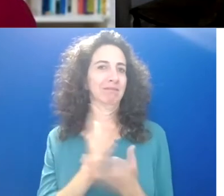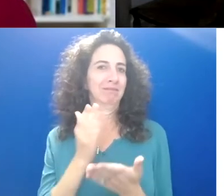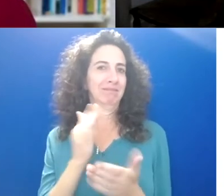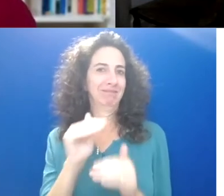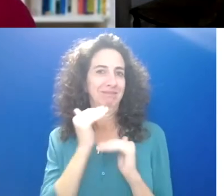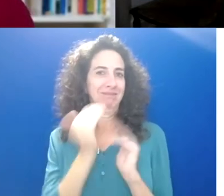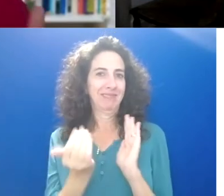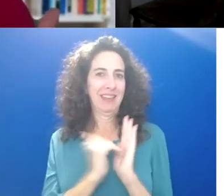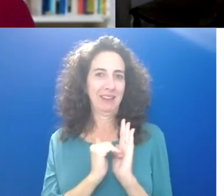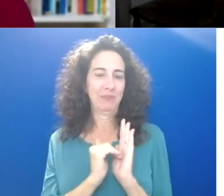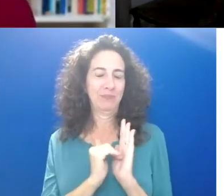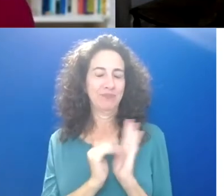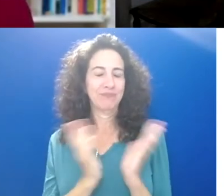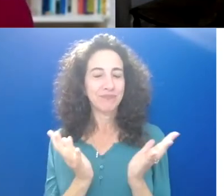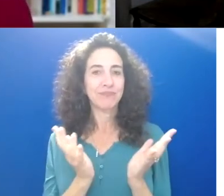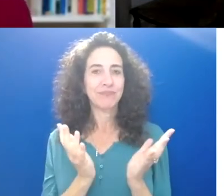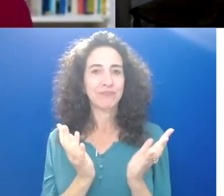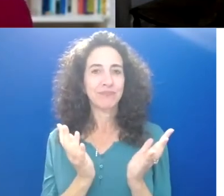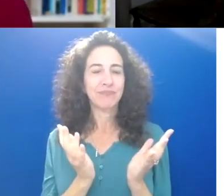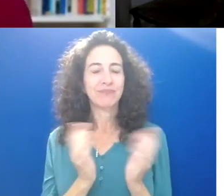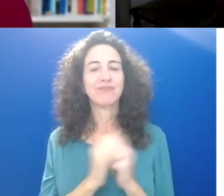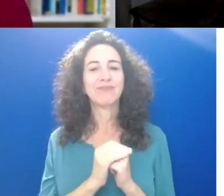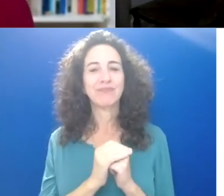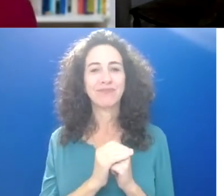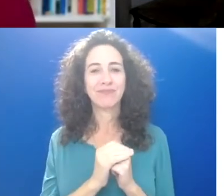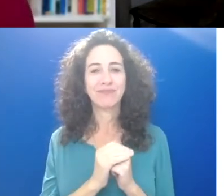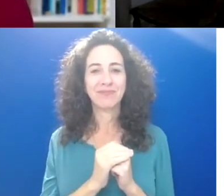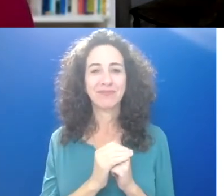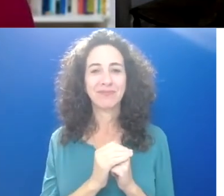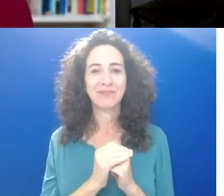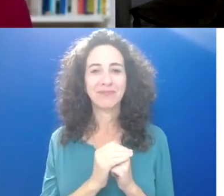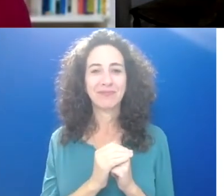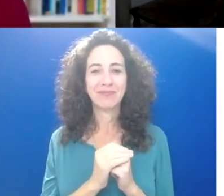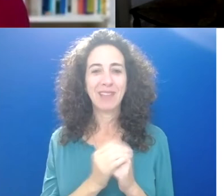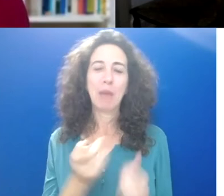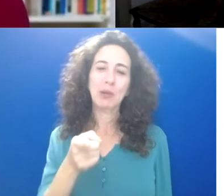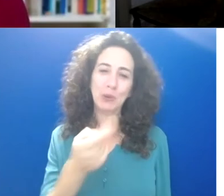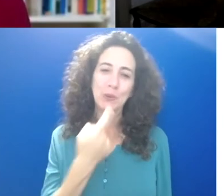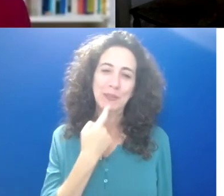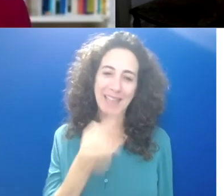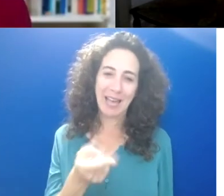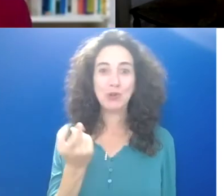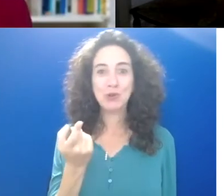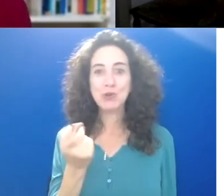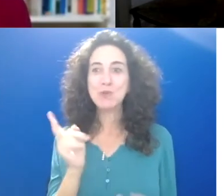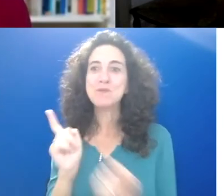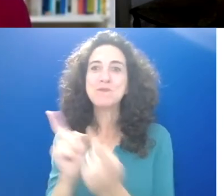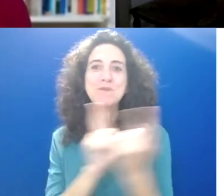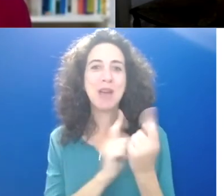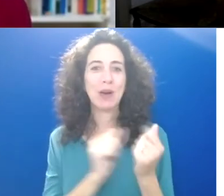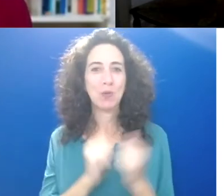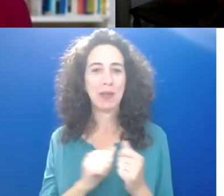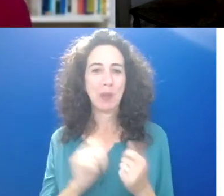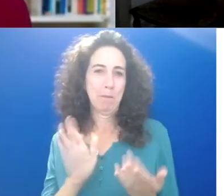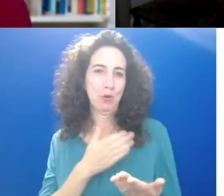I, you know, besides your, um, your, your cold musicians, um, which feels like a particularly valiant,